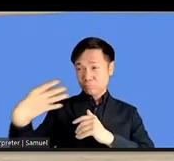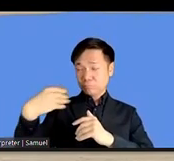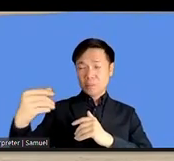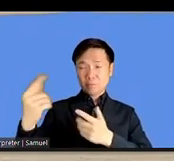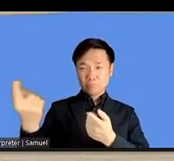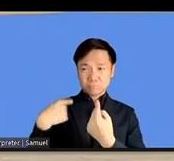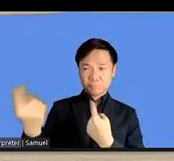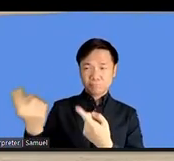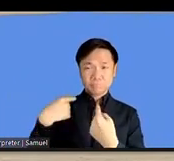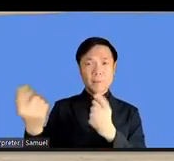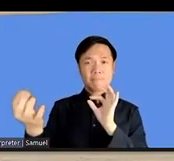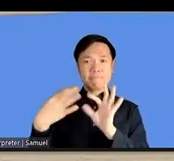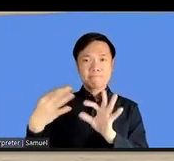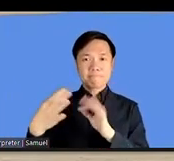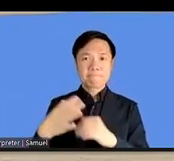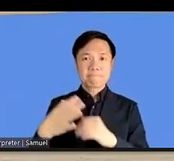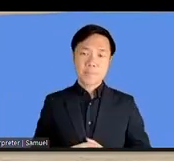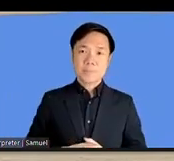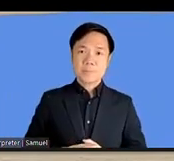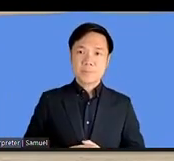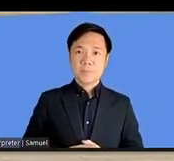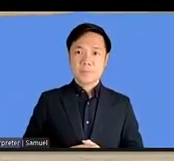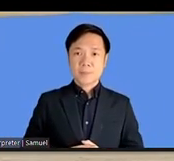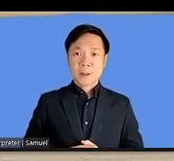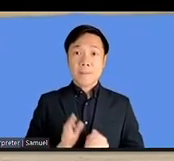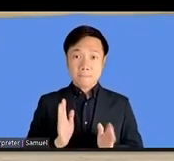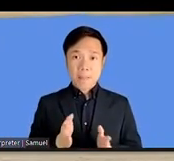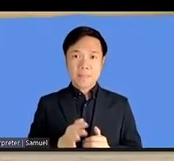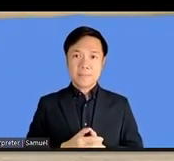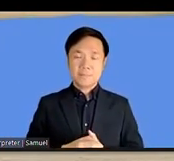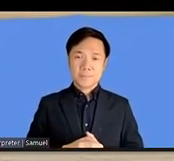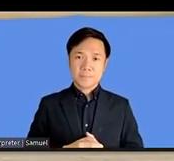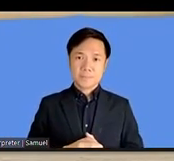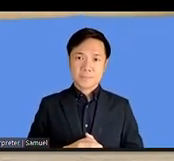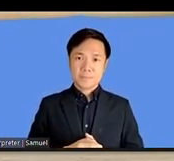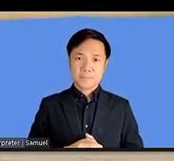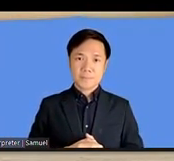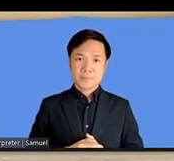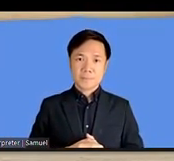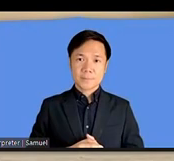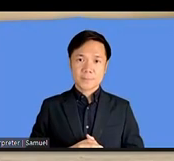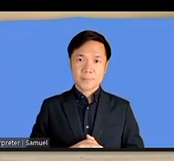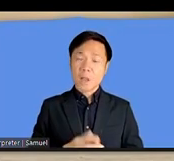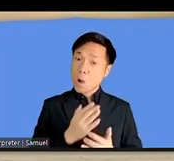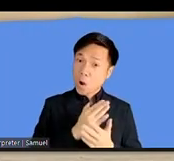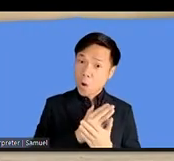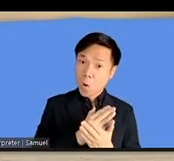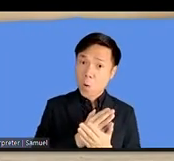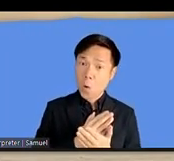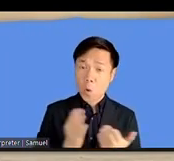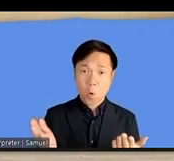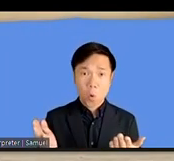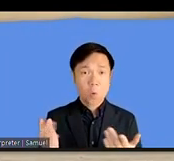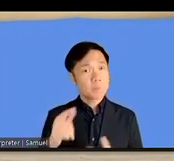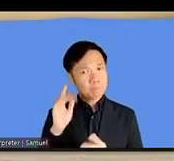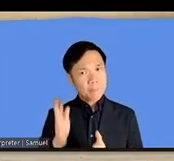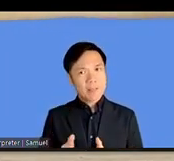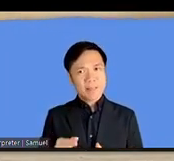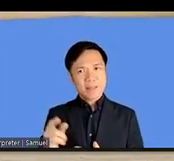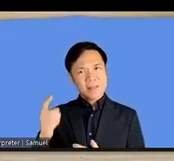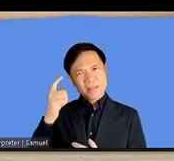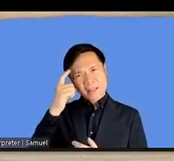they need to have the ability to have all these type of ways to do it